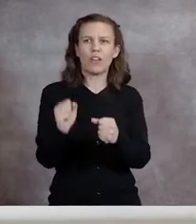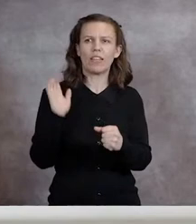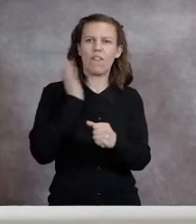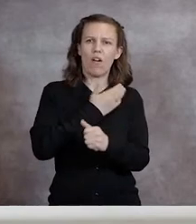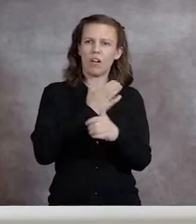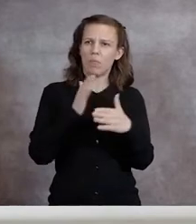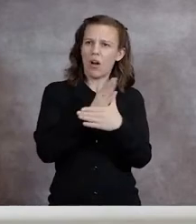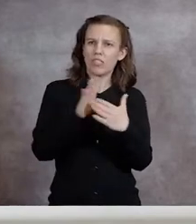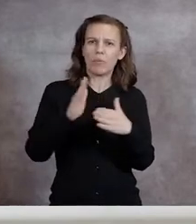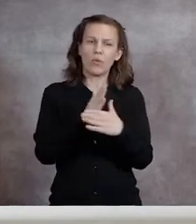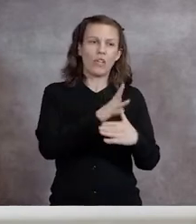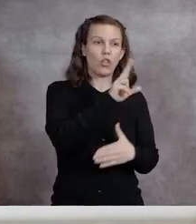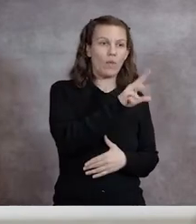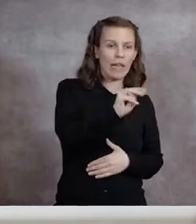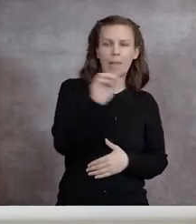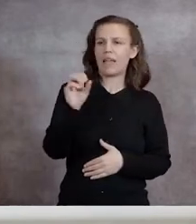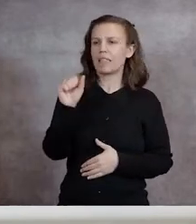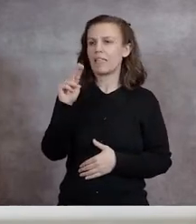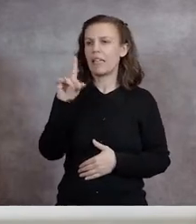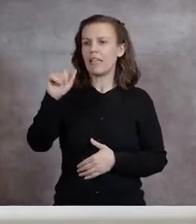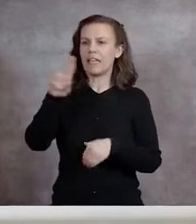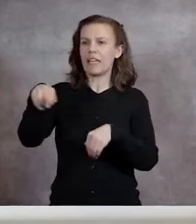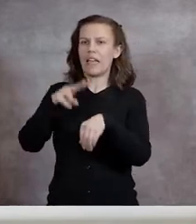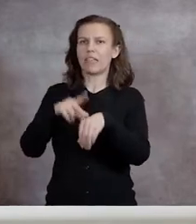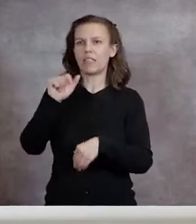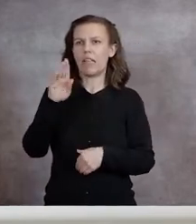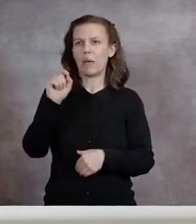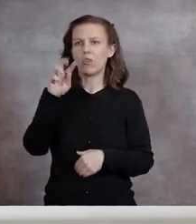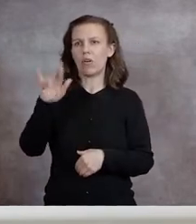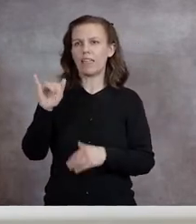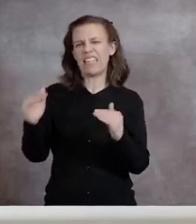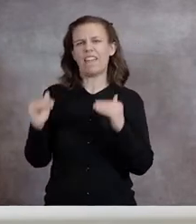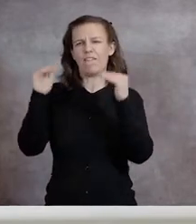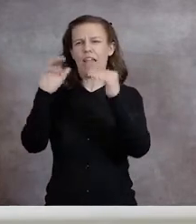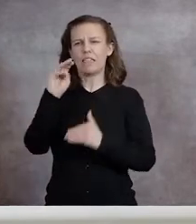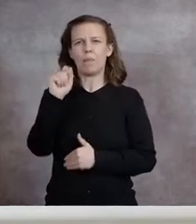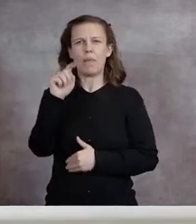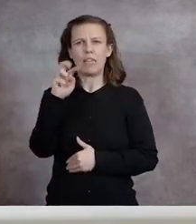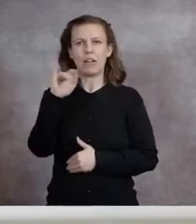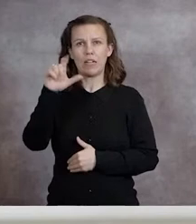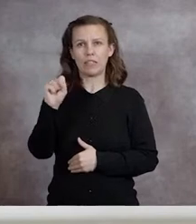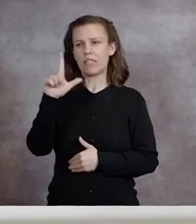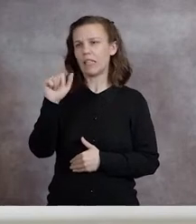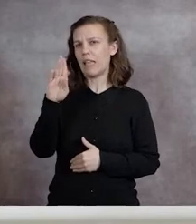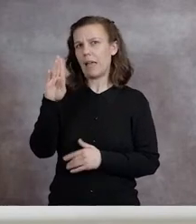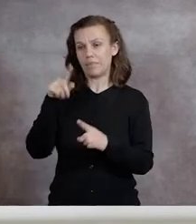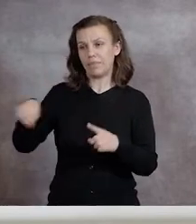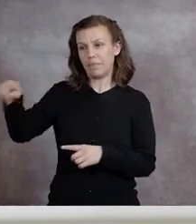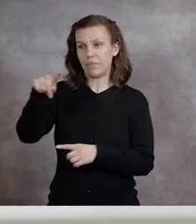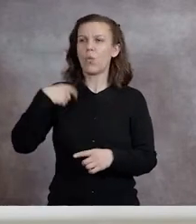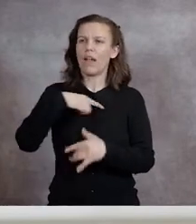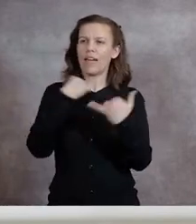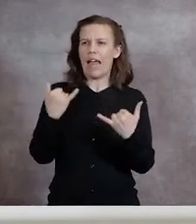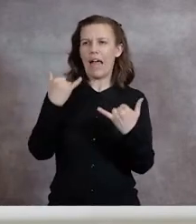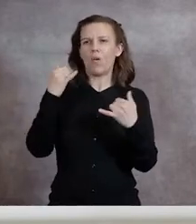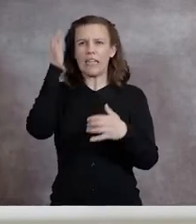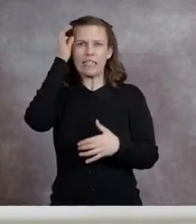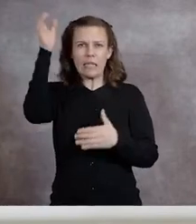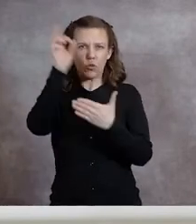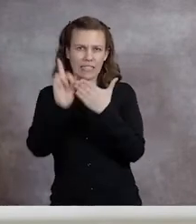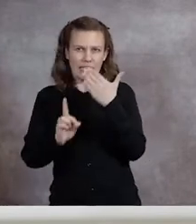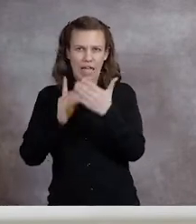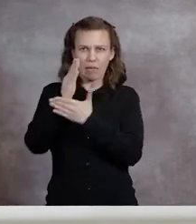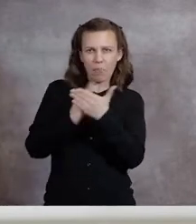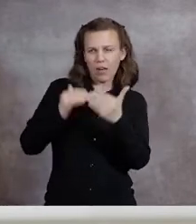partnerships between UNM and the Sandia National Laboratory, Advanced Materials Laboratory, we are in the conceptual design stage